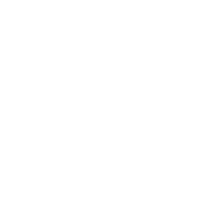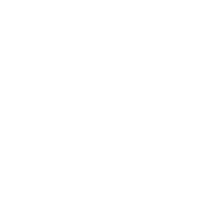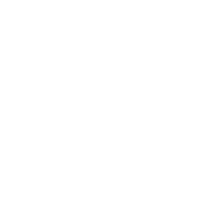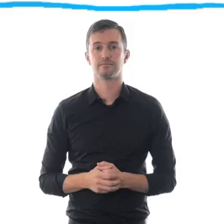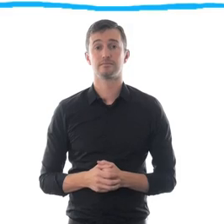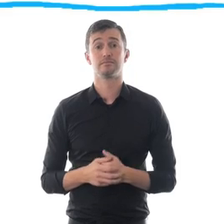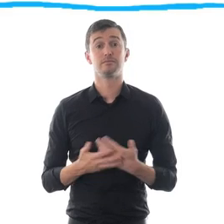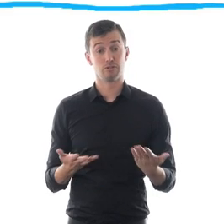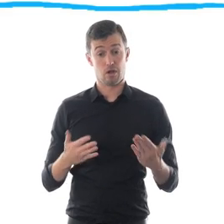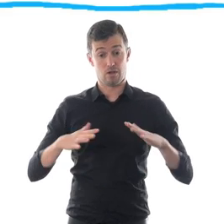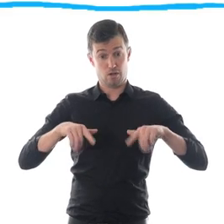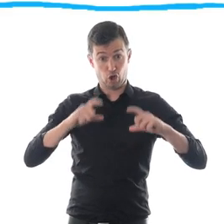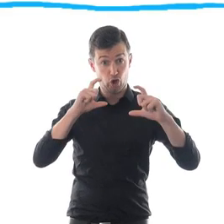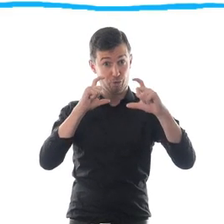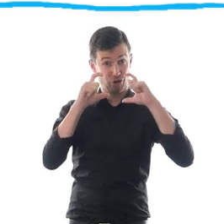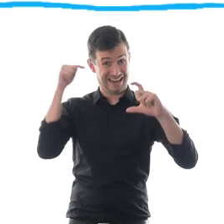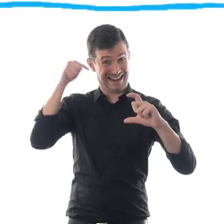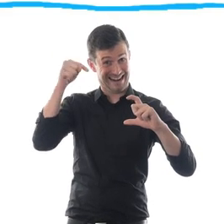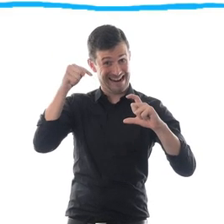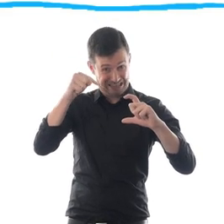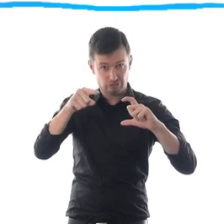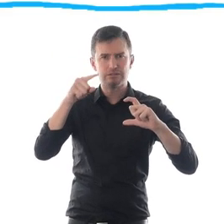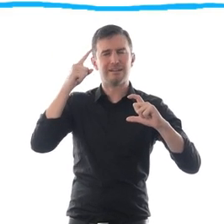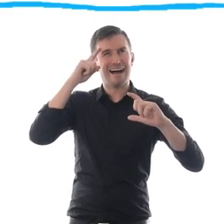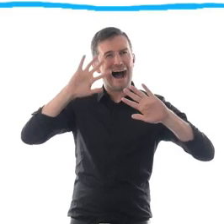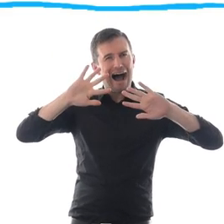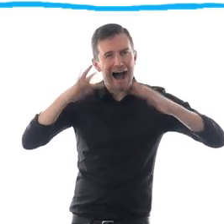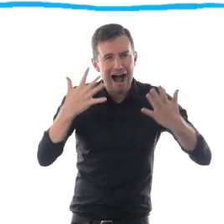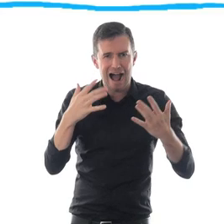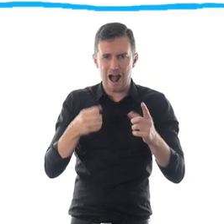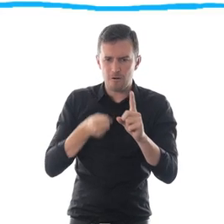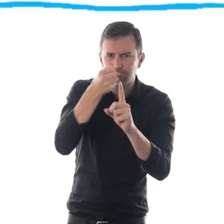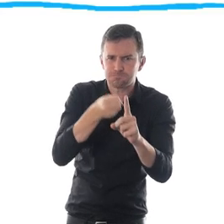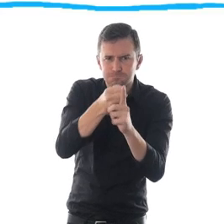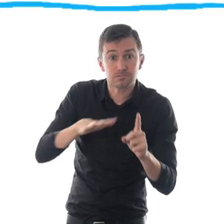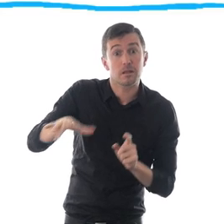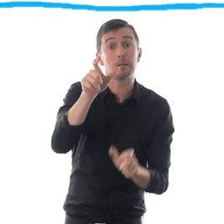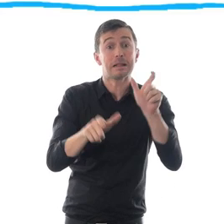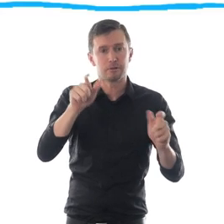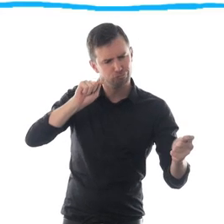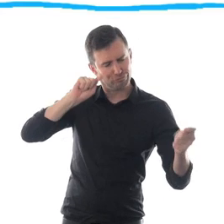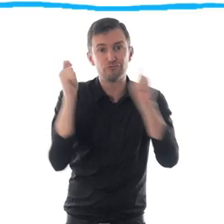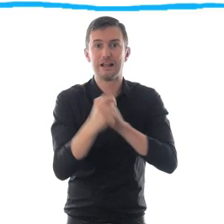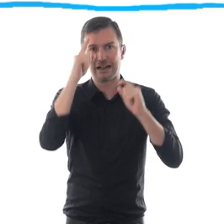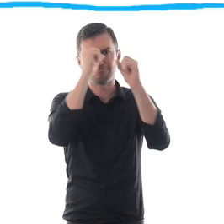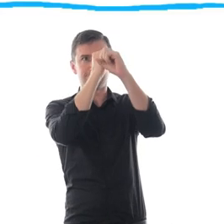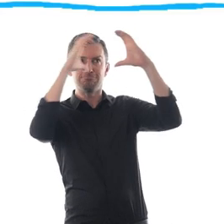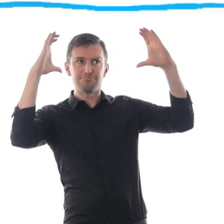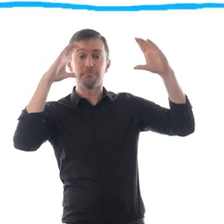Through your communication, you have an important role to play in challenging these views and promoting rights.